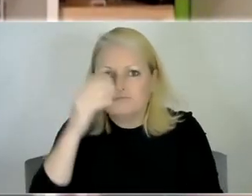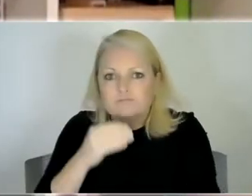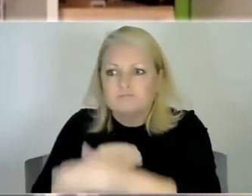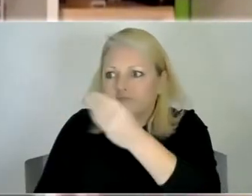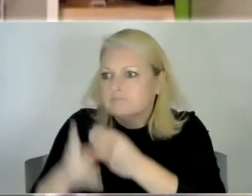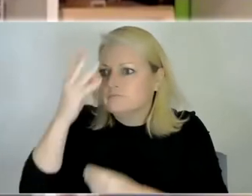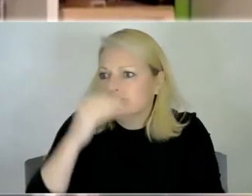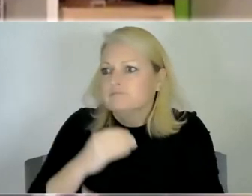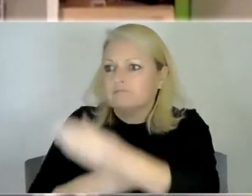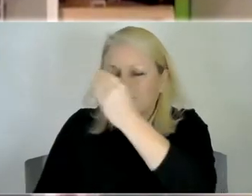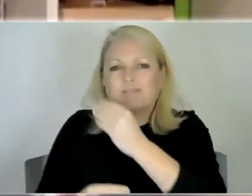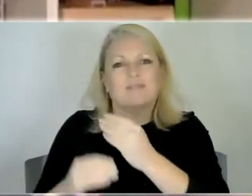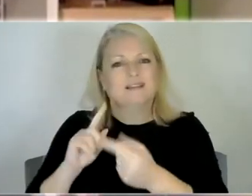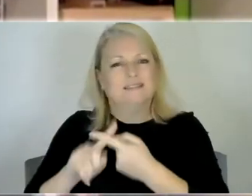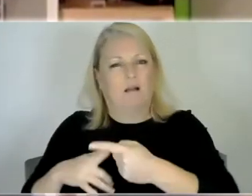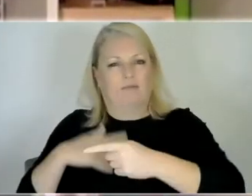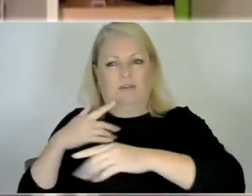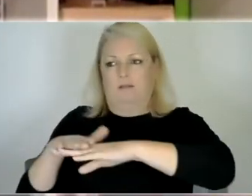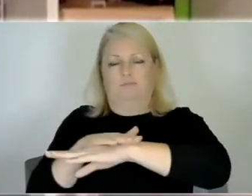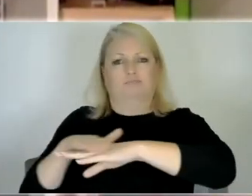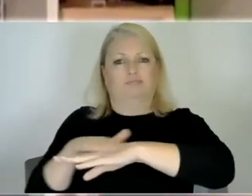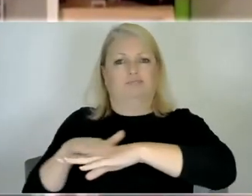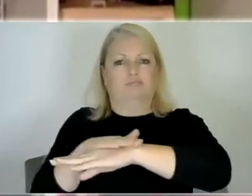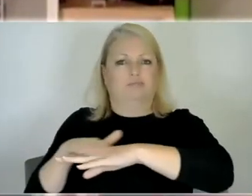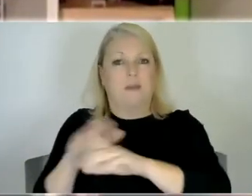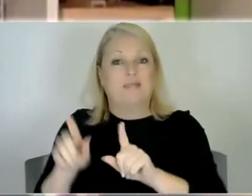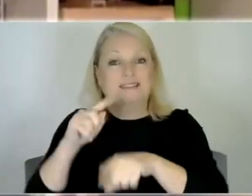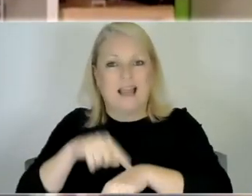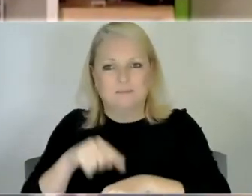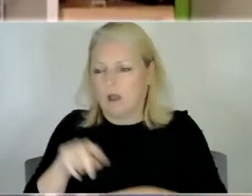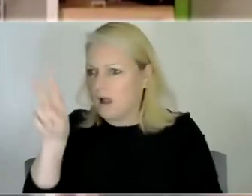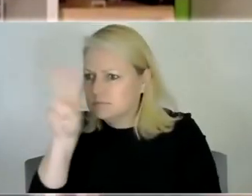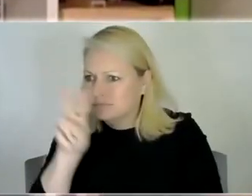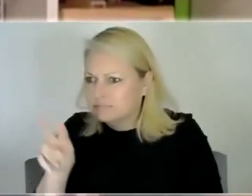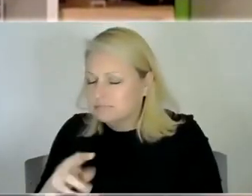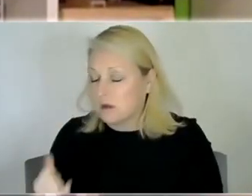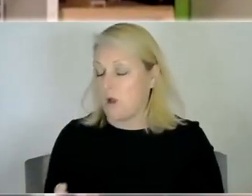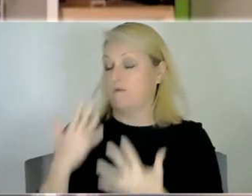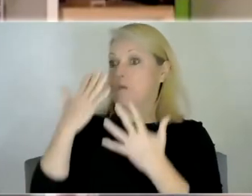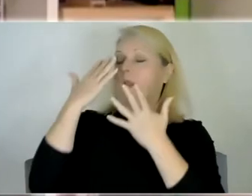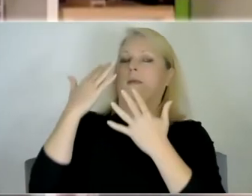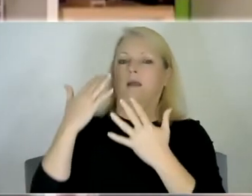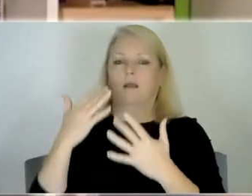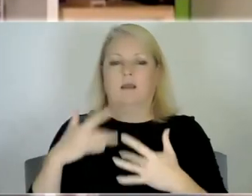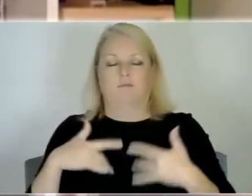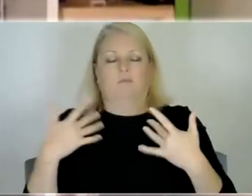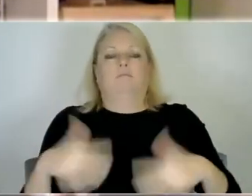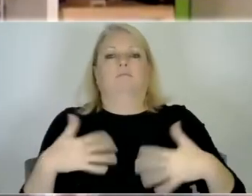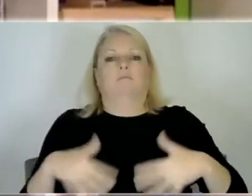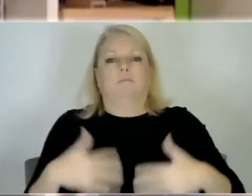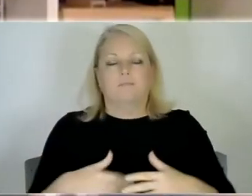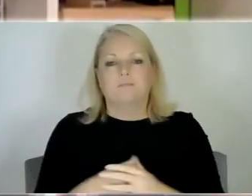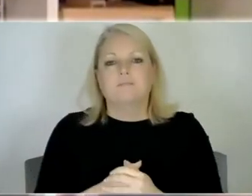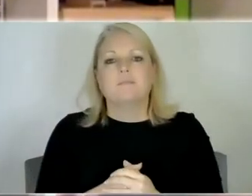can't learn enough but then it just feels totally overwhelming everything you you you read and and I didn't know anybody